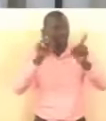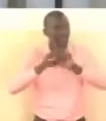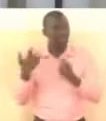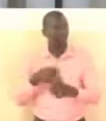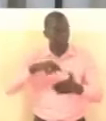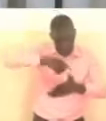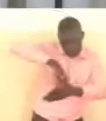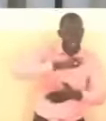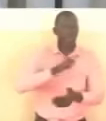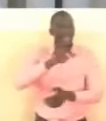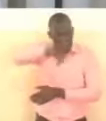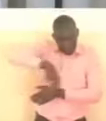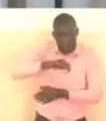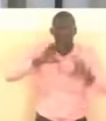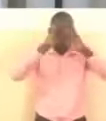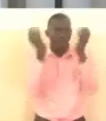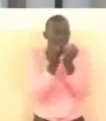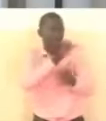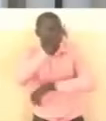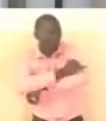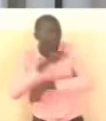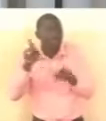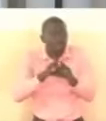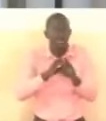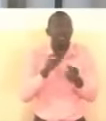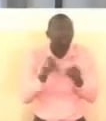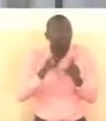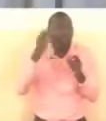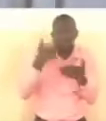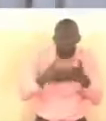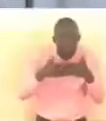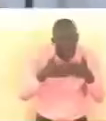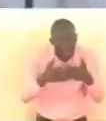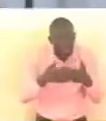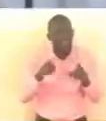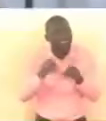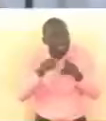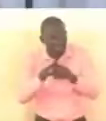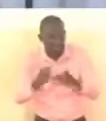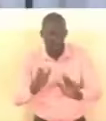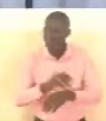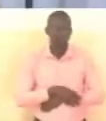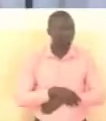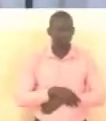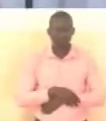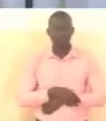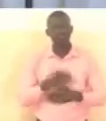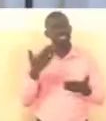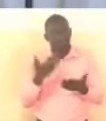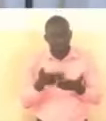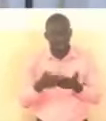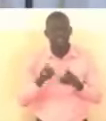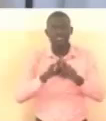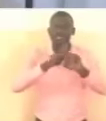do not allow us to think and act in the same way these differences however like our